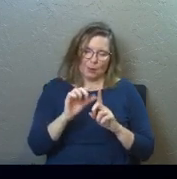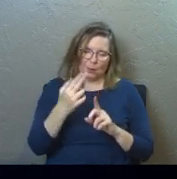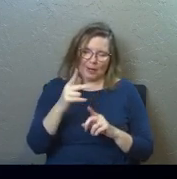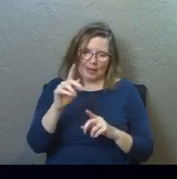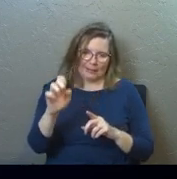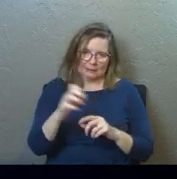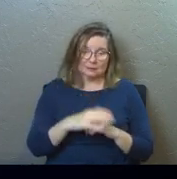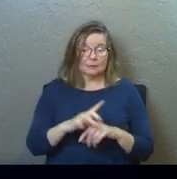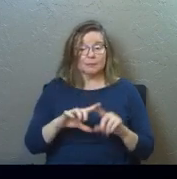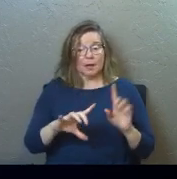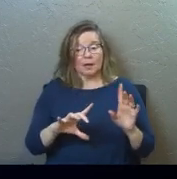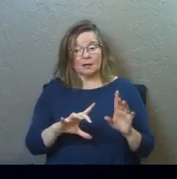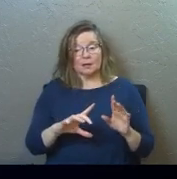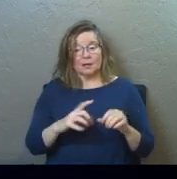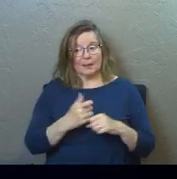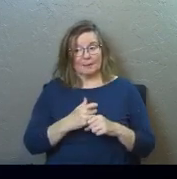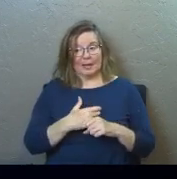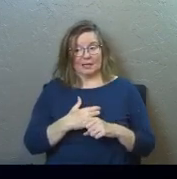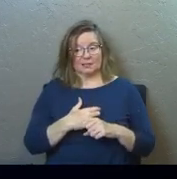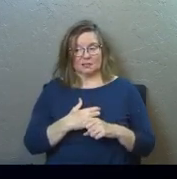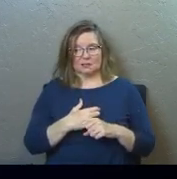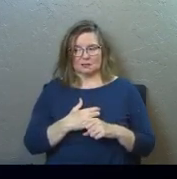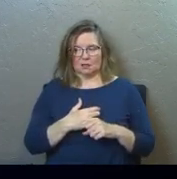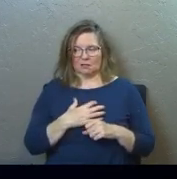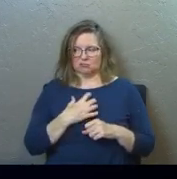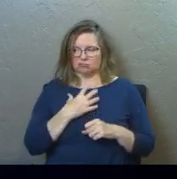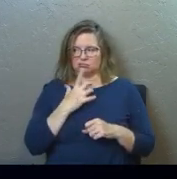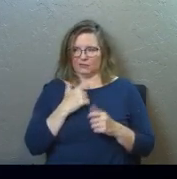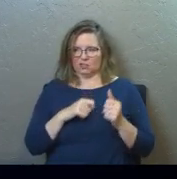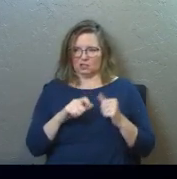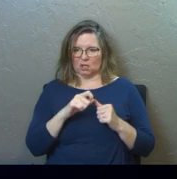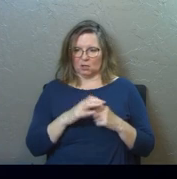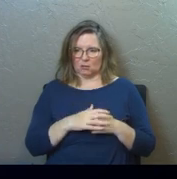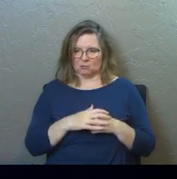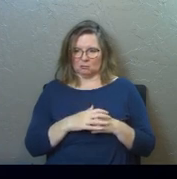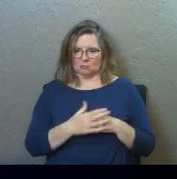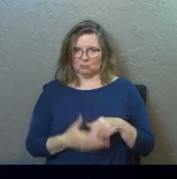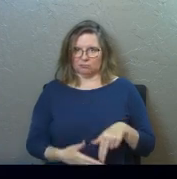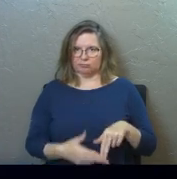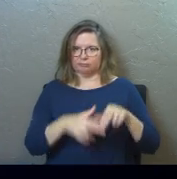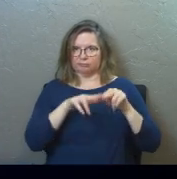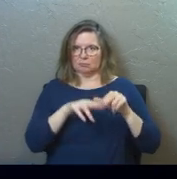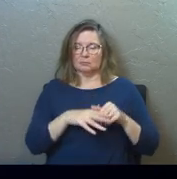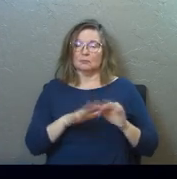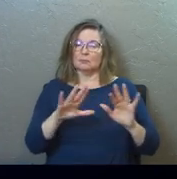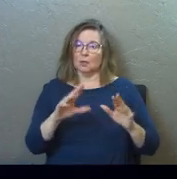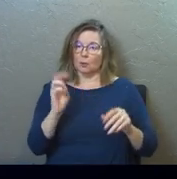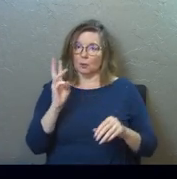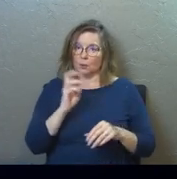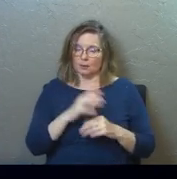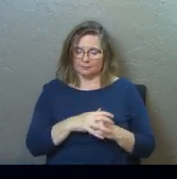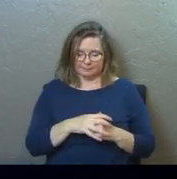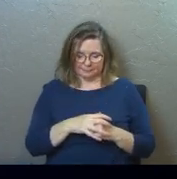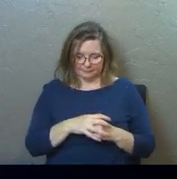slide. It stirs our hate for each other. What does that mean? Well, it's like, here's what's weird.